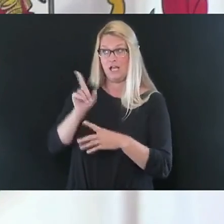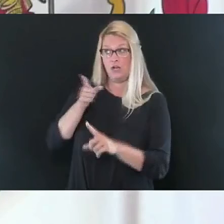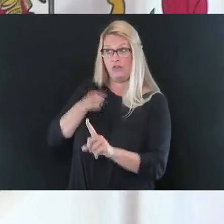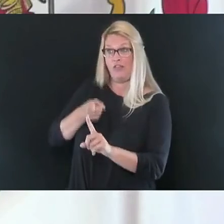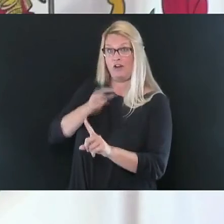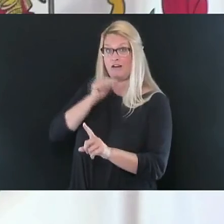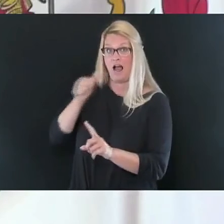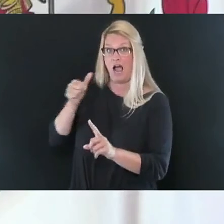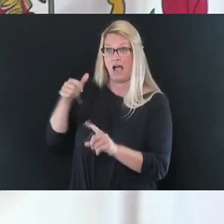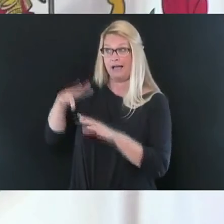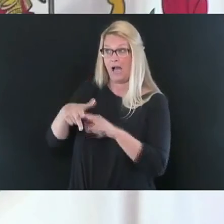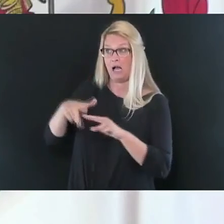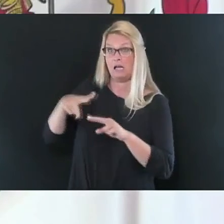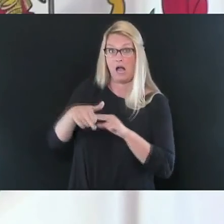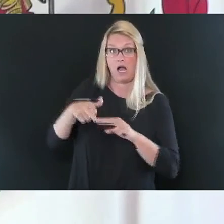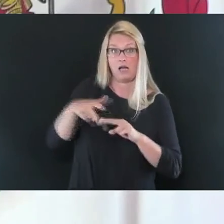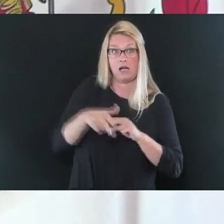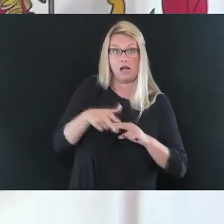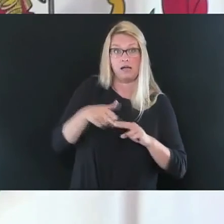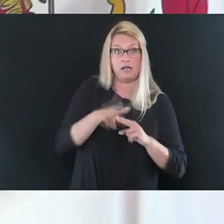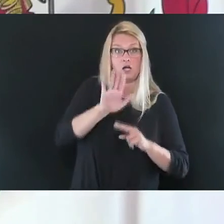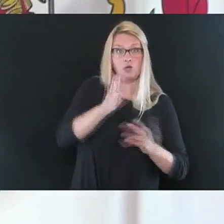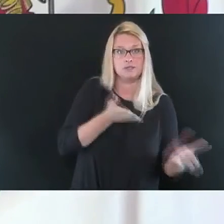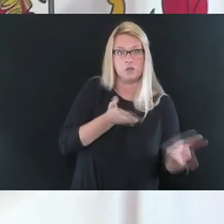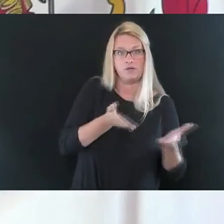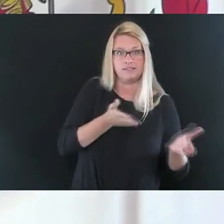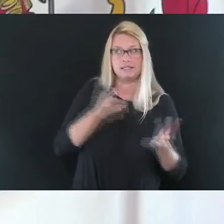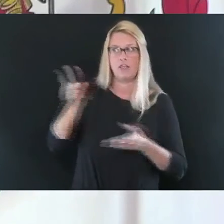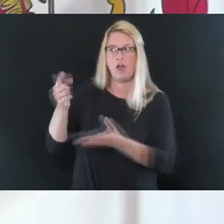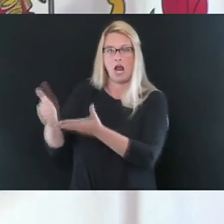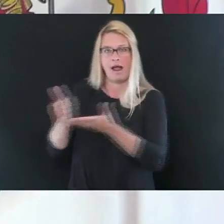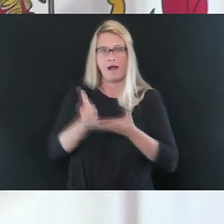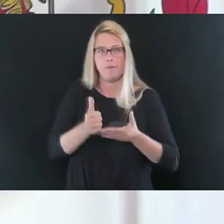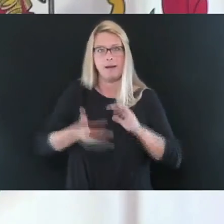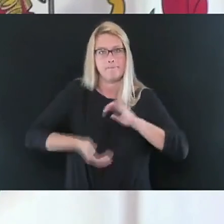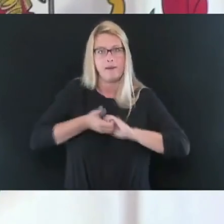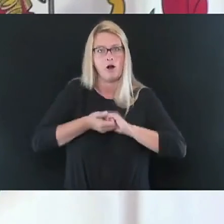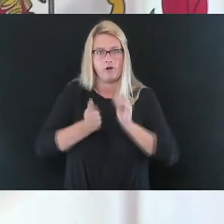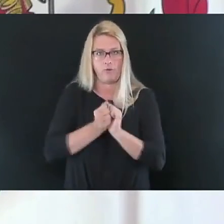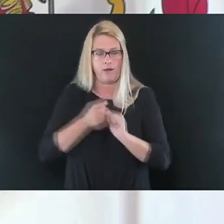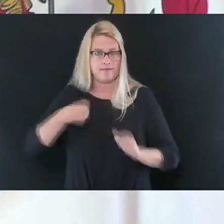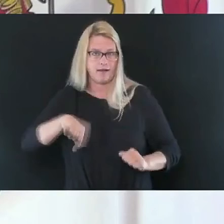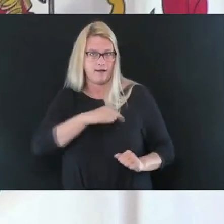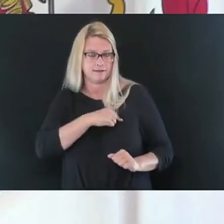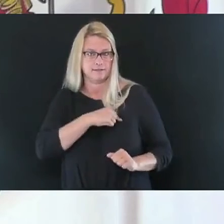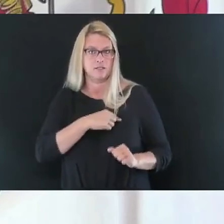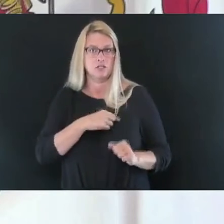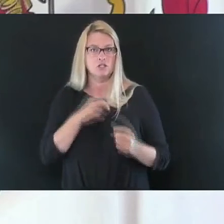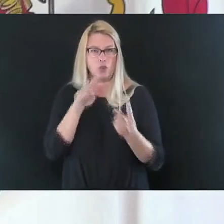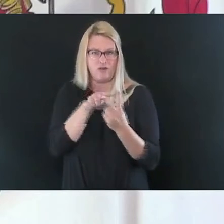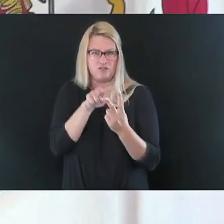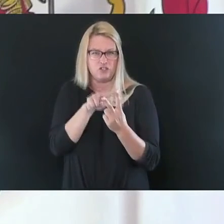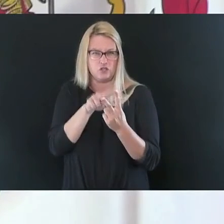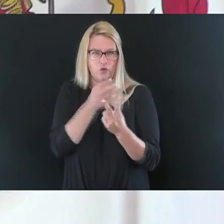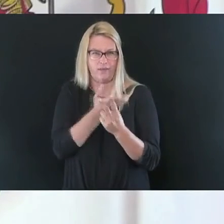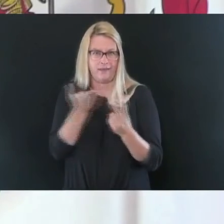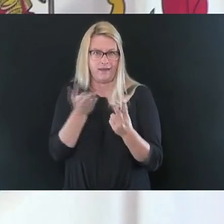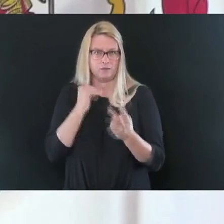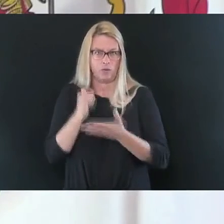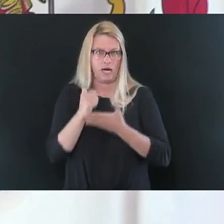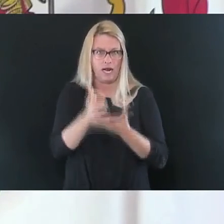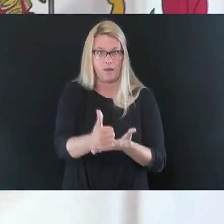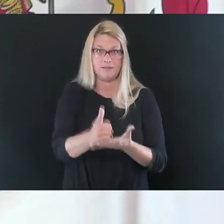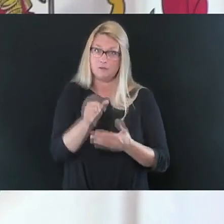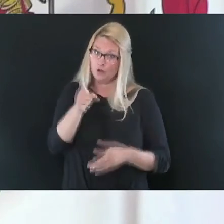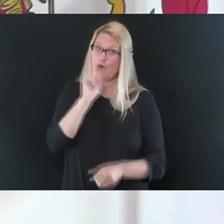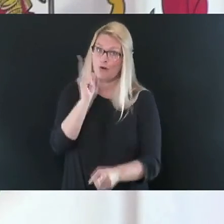off and everything. And they're trying to help and be good partners and everything. We're trying to help both sides of the fence there. But you're